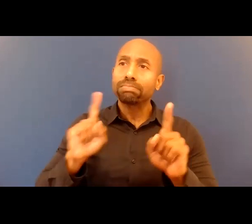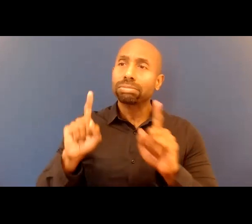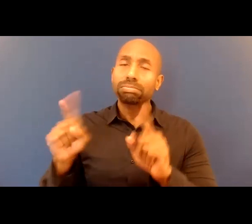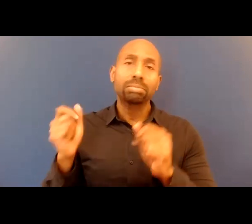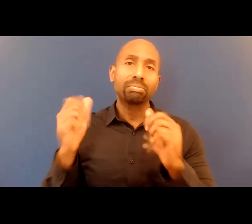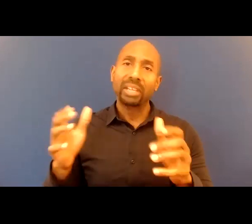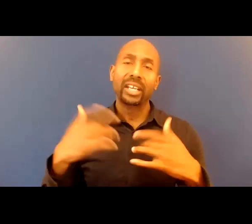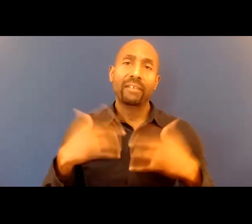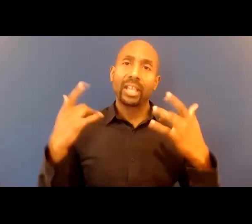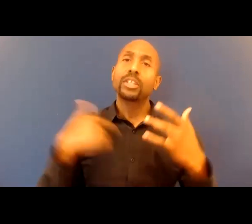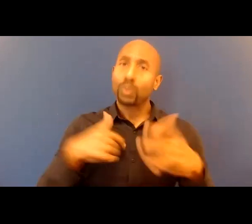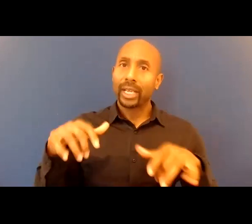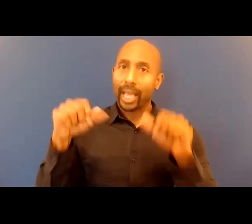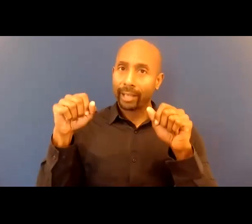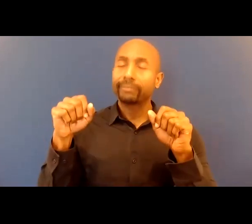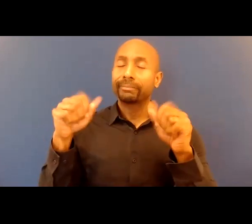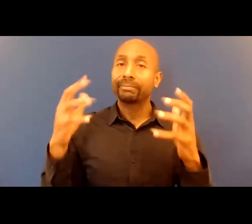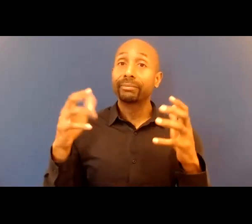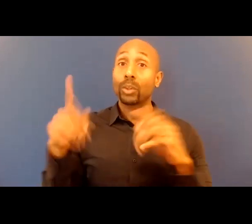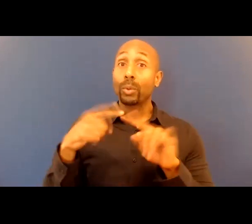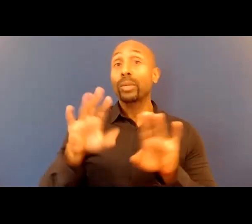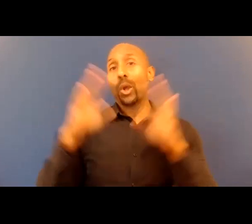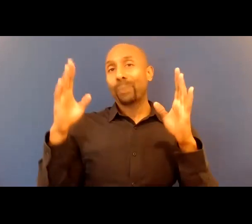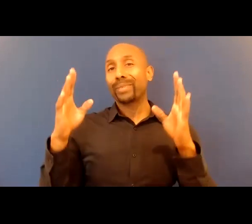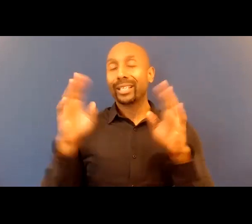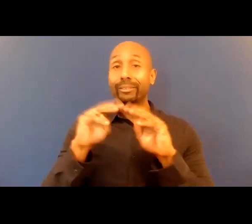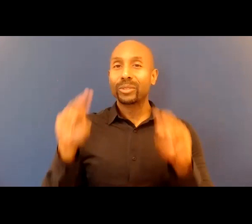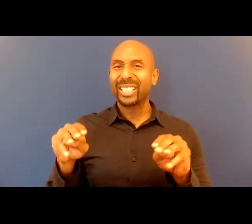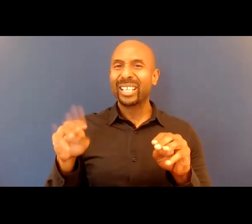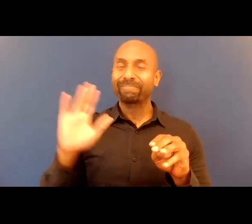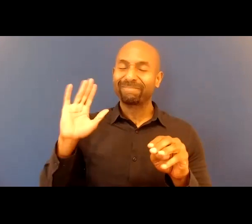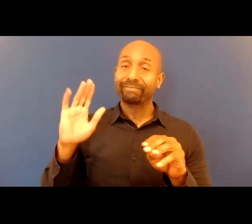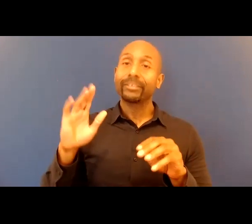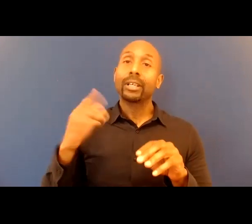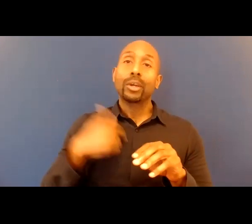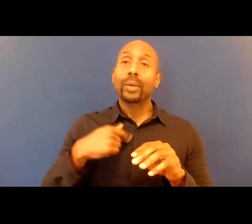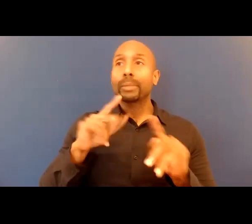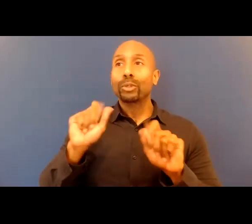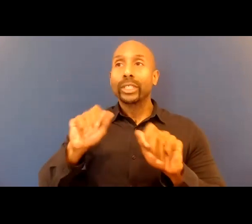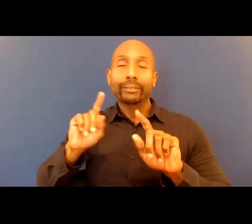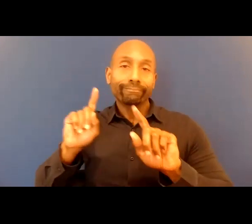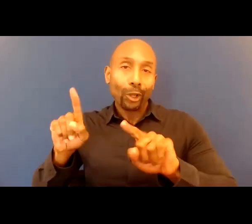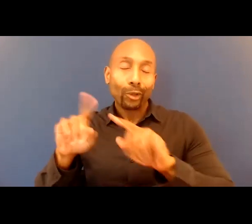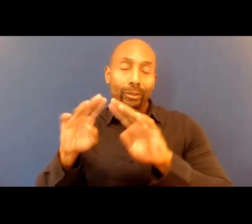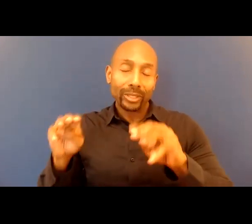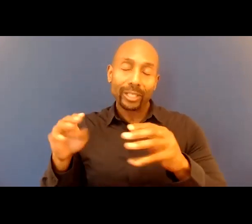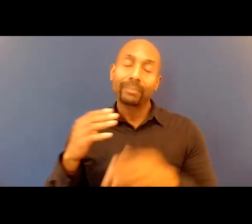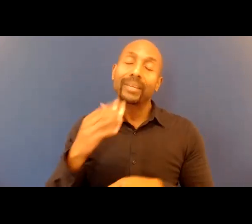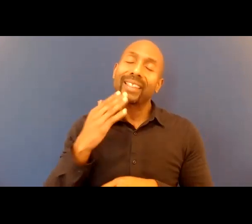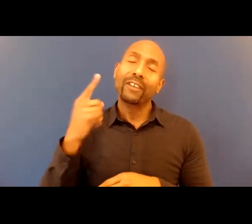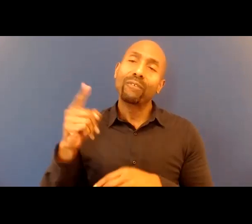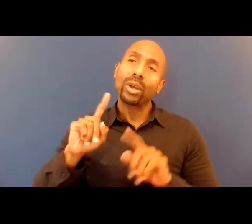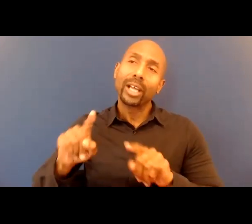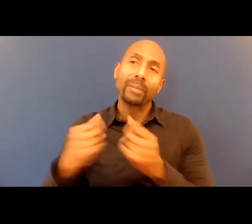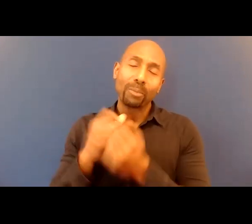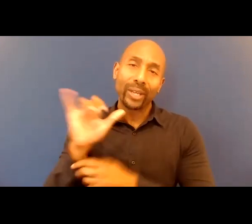when we were open, when the museum was open, as well as for you being here today. So thank you. I would like